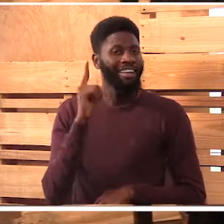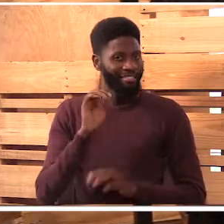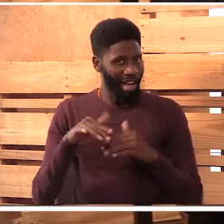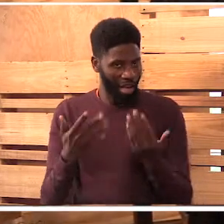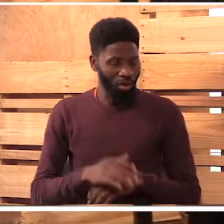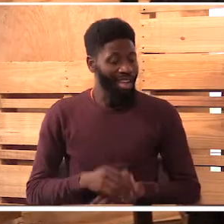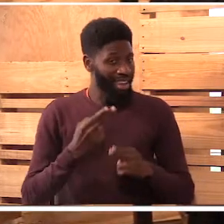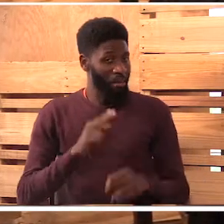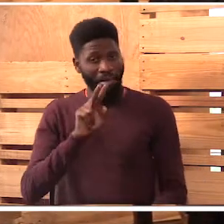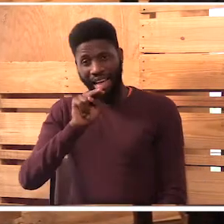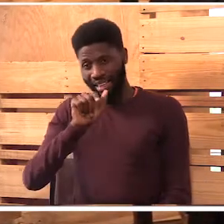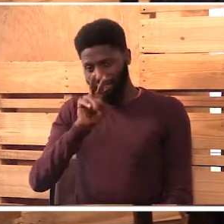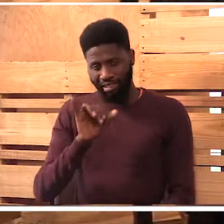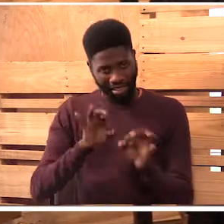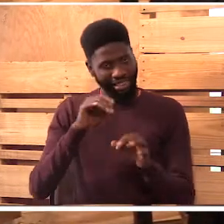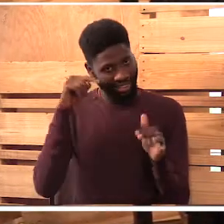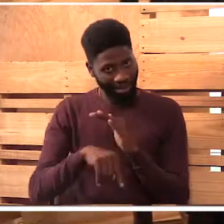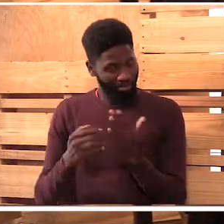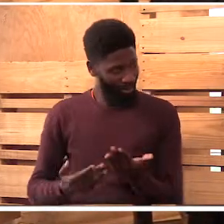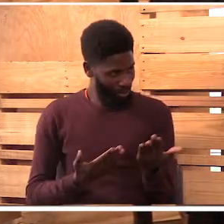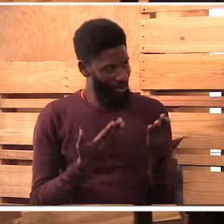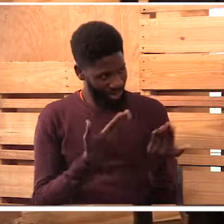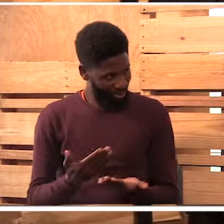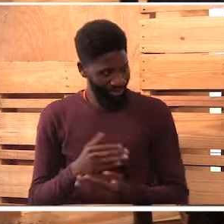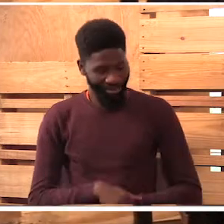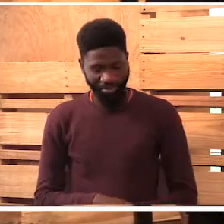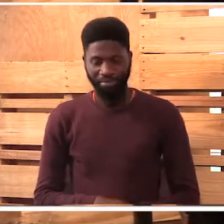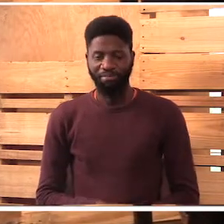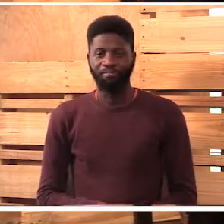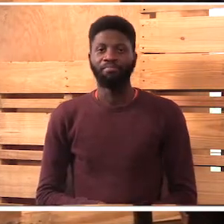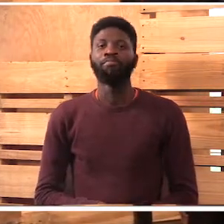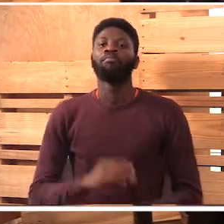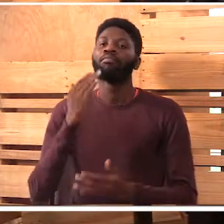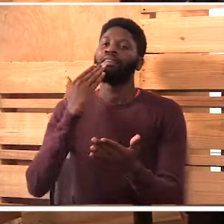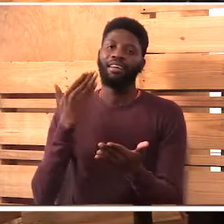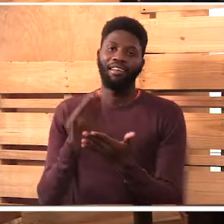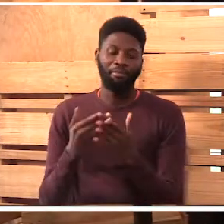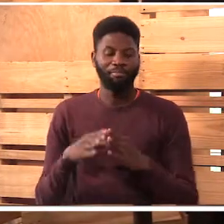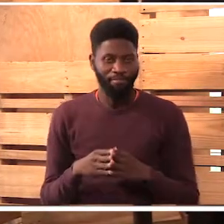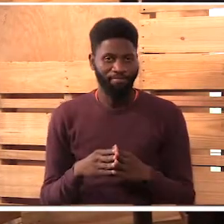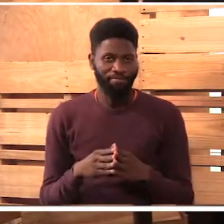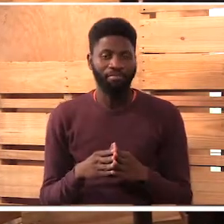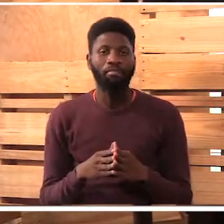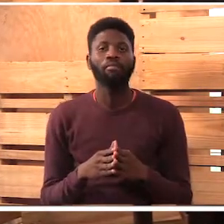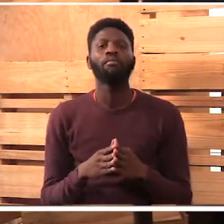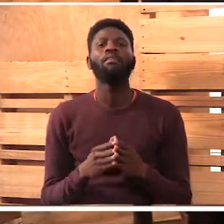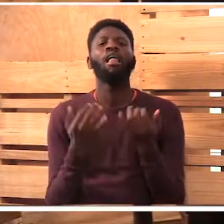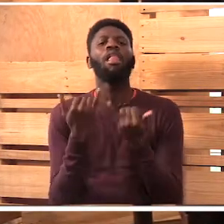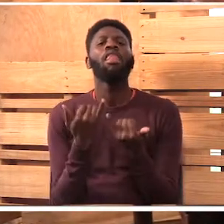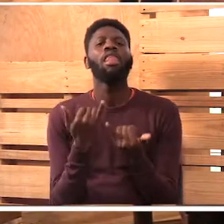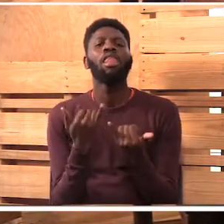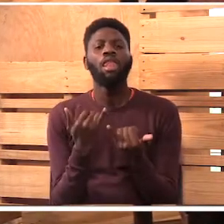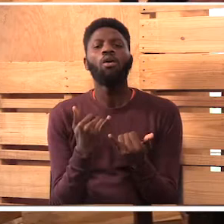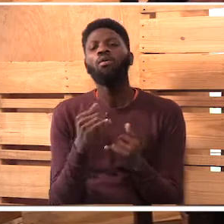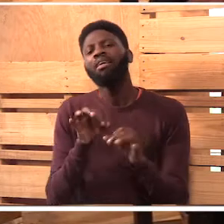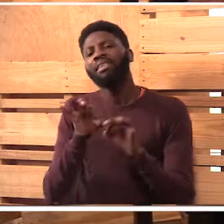and she'll tell us more about herself. Welcome Nancy. Thank you. So Nancy, tell us about